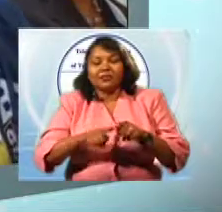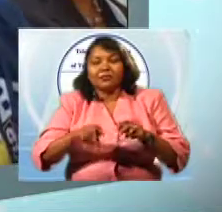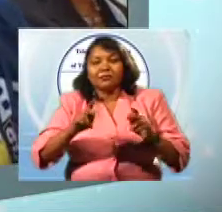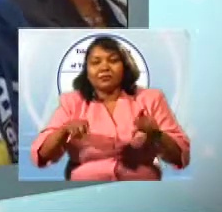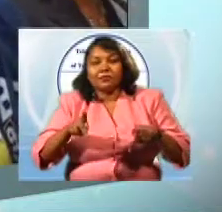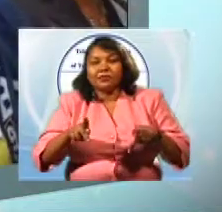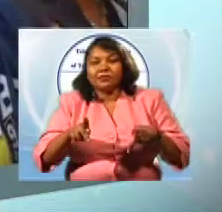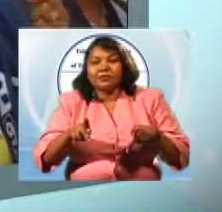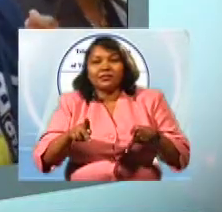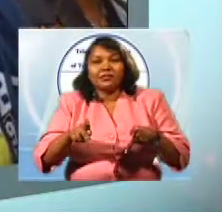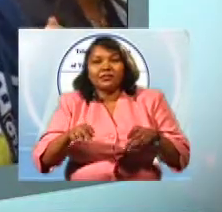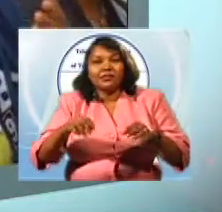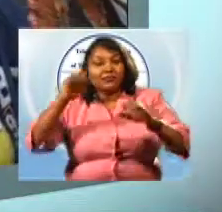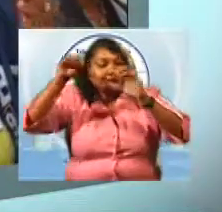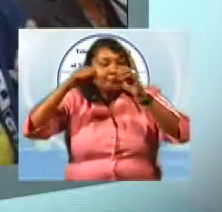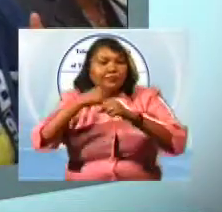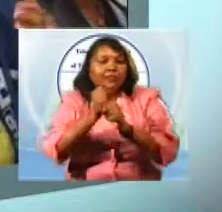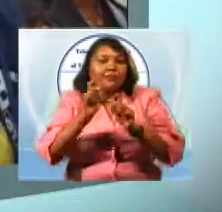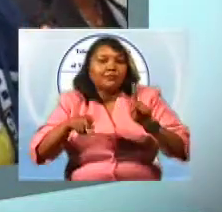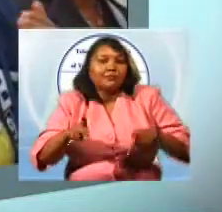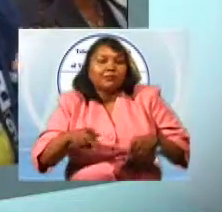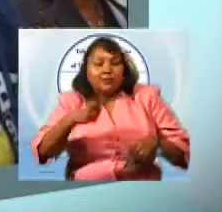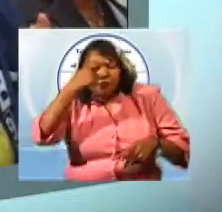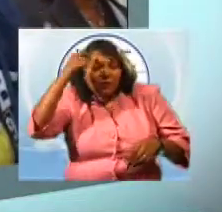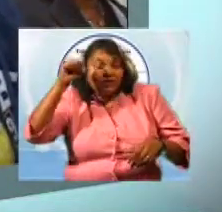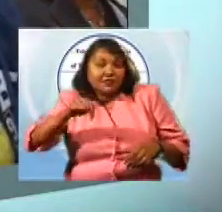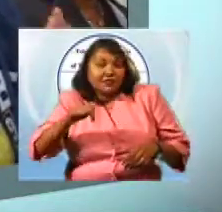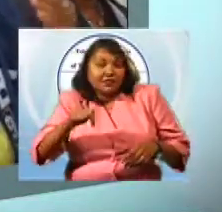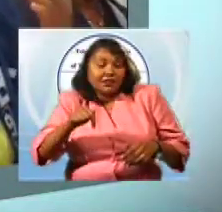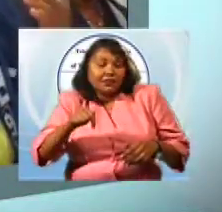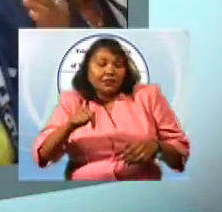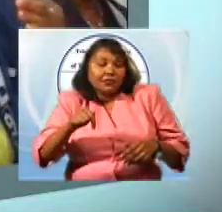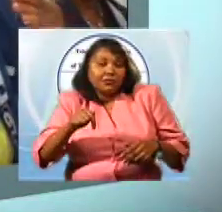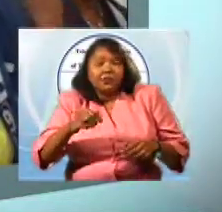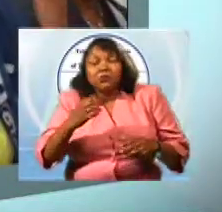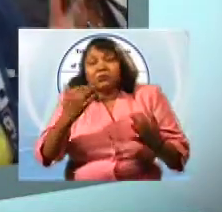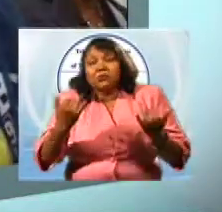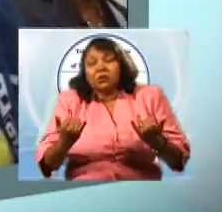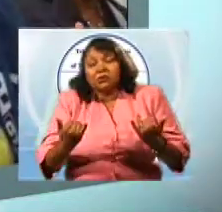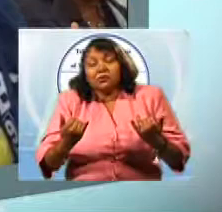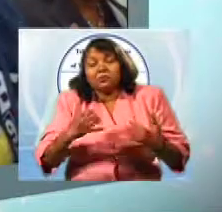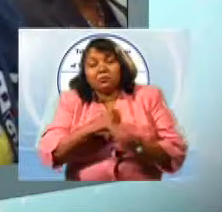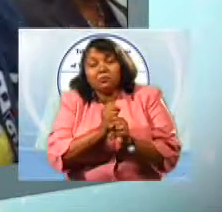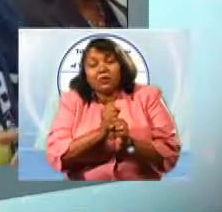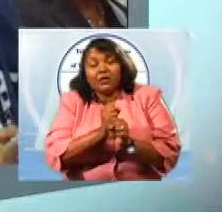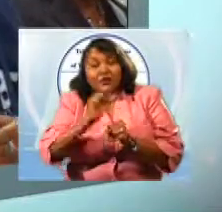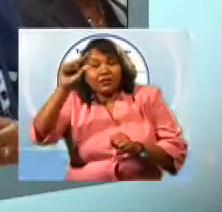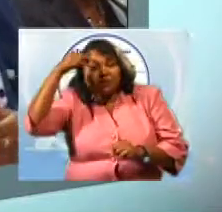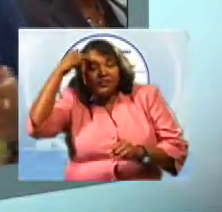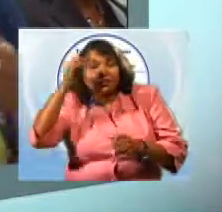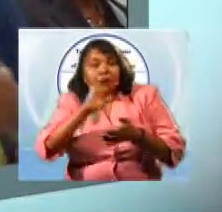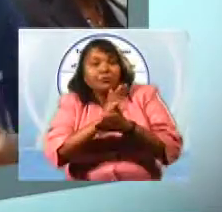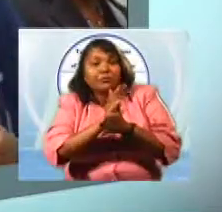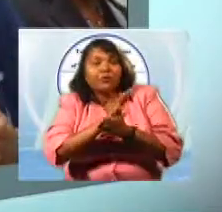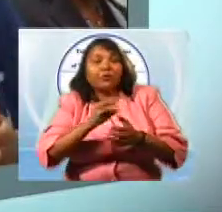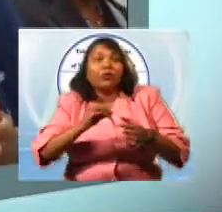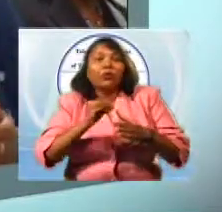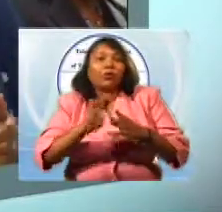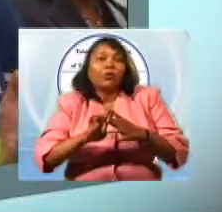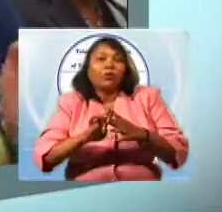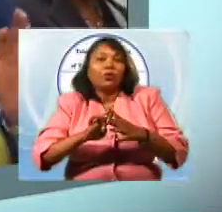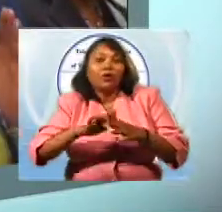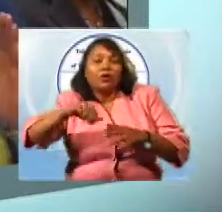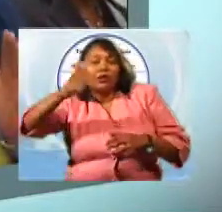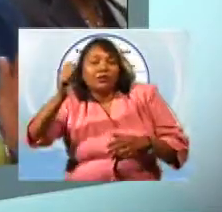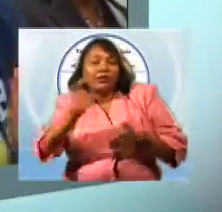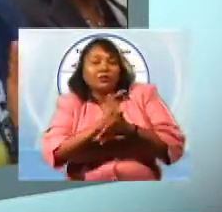filmmakers, because in our current system where you're either producing government programming or you're producing commercial programming,